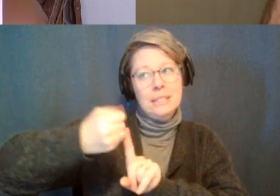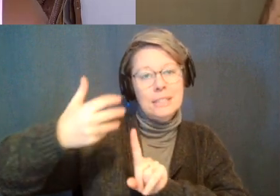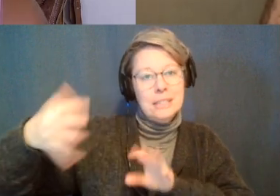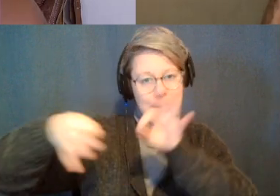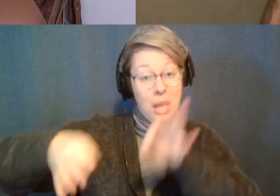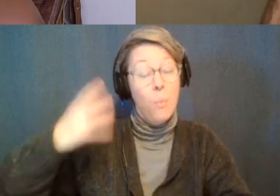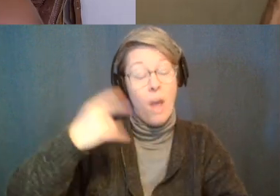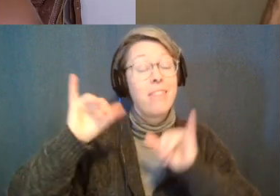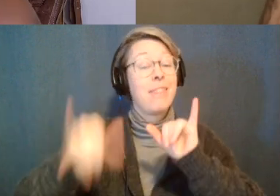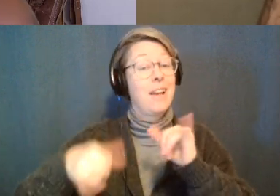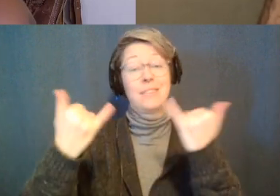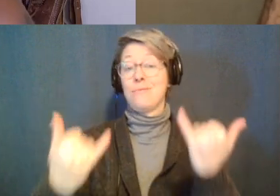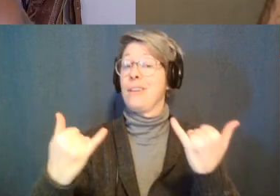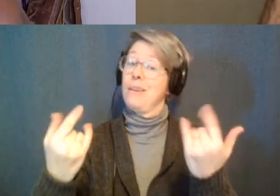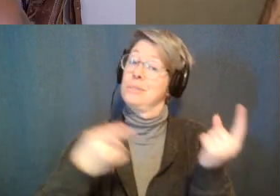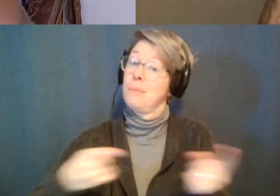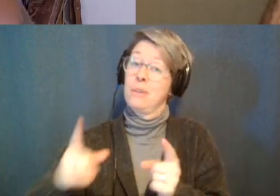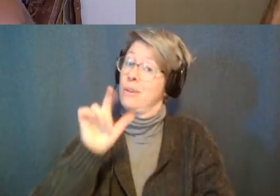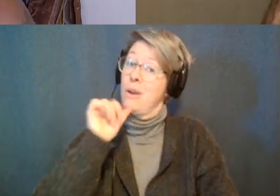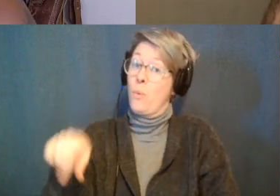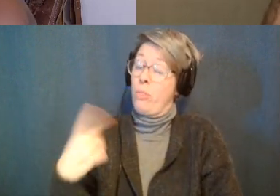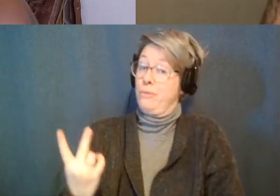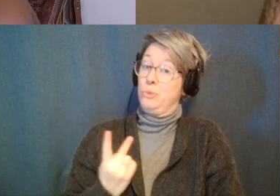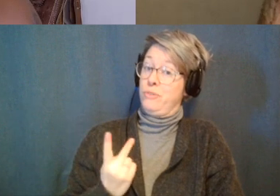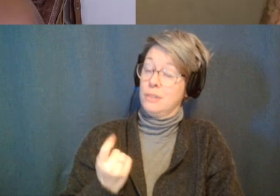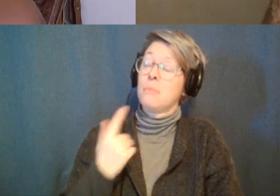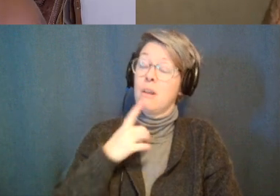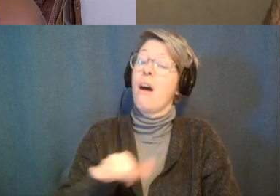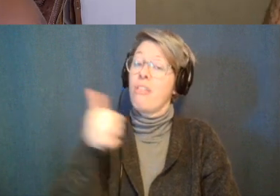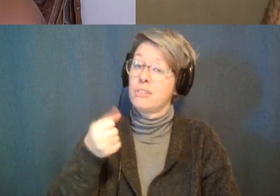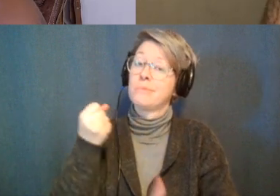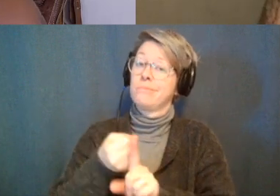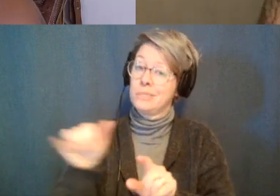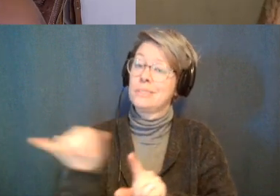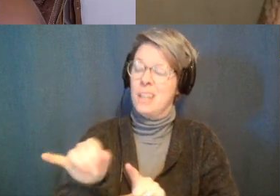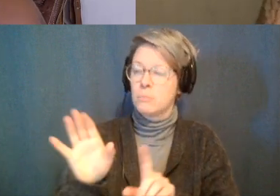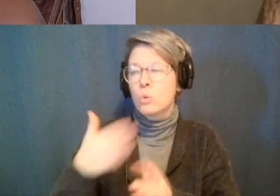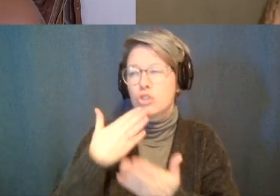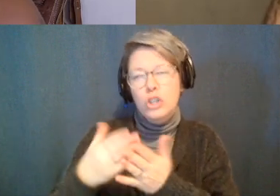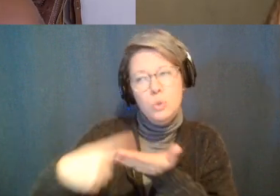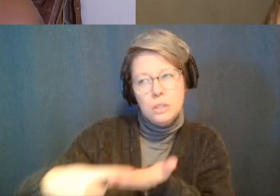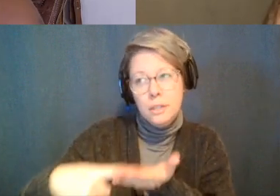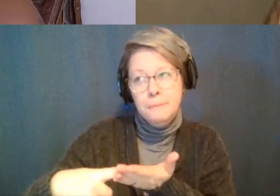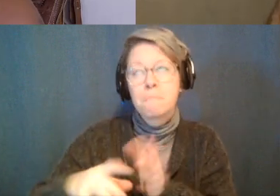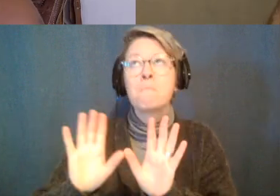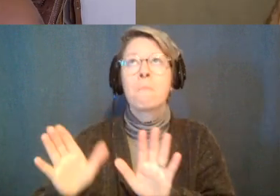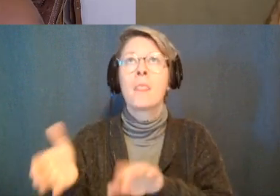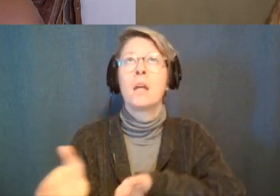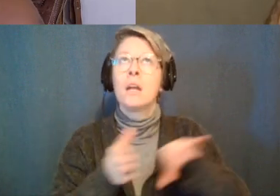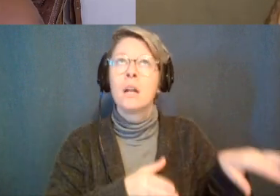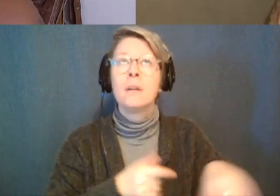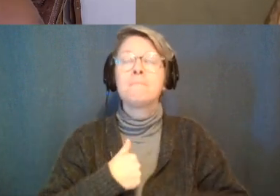now that's happening to many people not just us totally and and i won't speak into the people